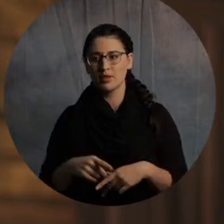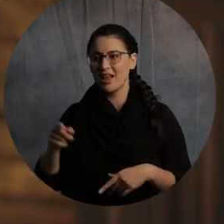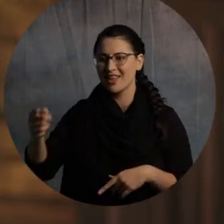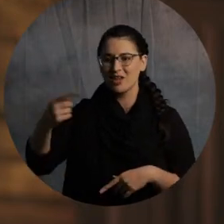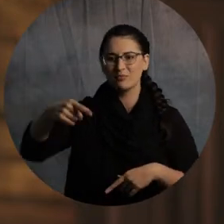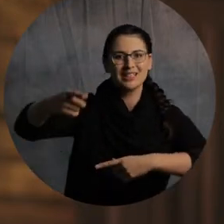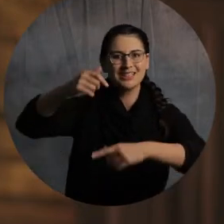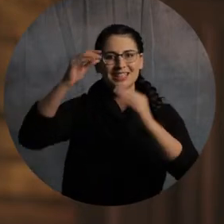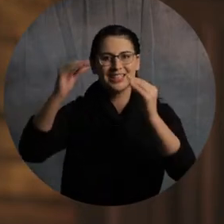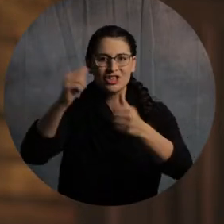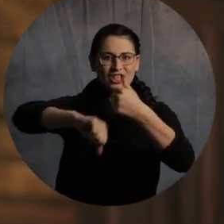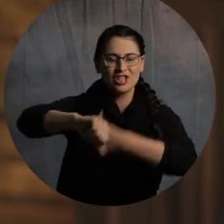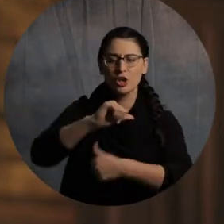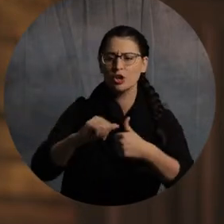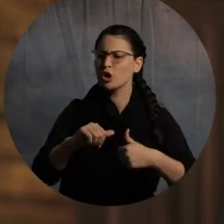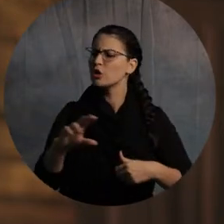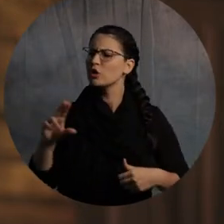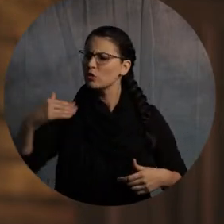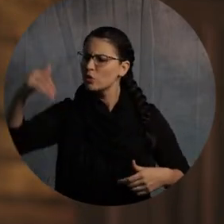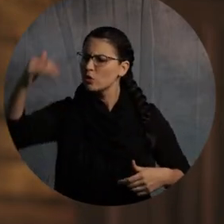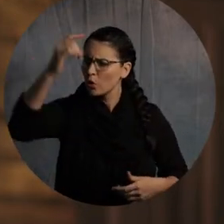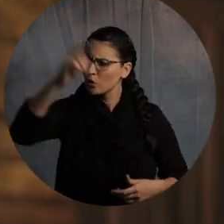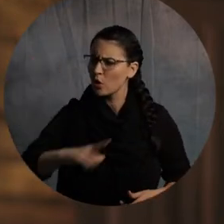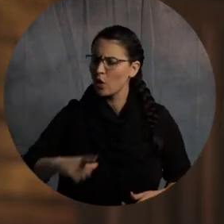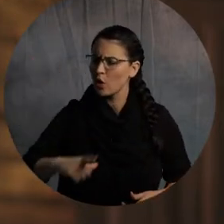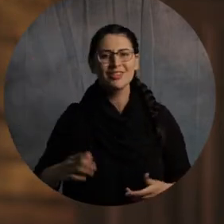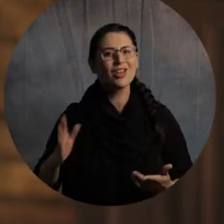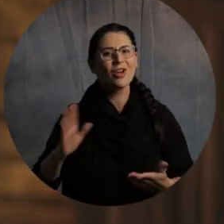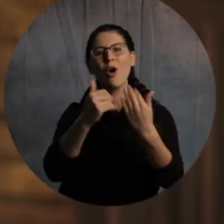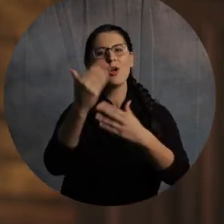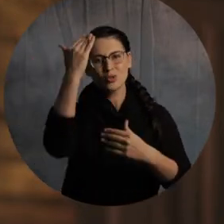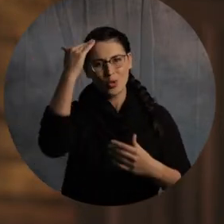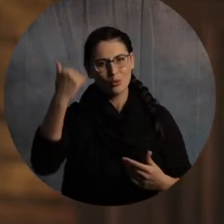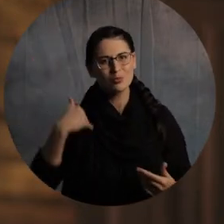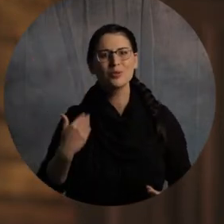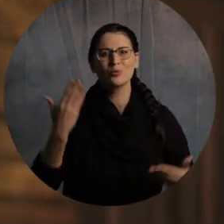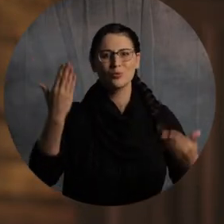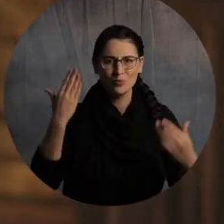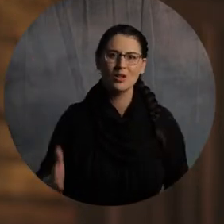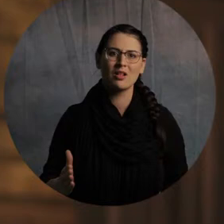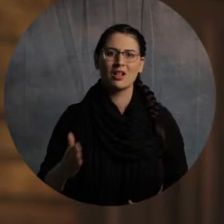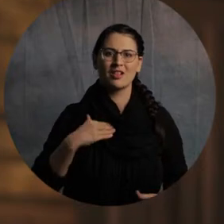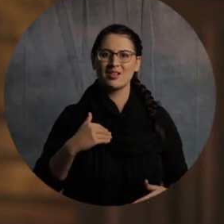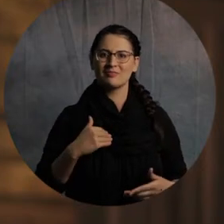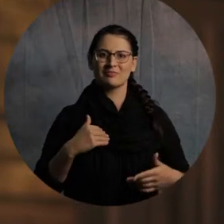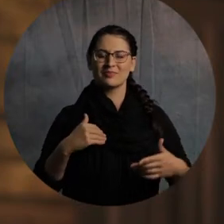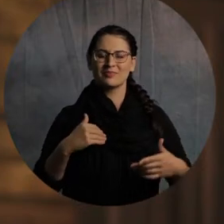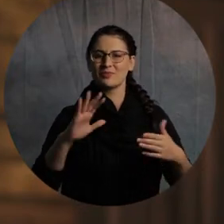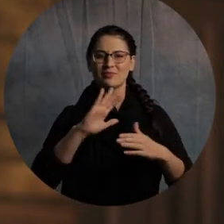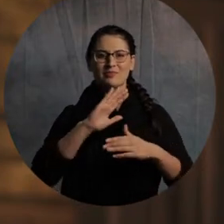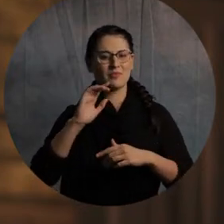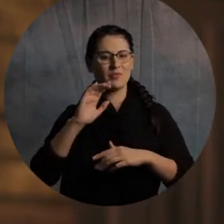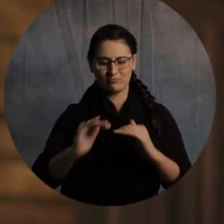his neighbor and each brother saying, know the Lord, but they shall know me from the least of them to the greatest, declares the Lord, for I will